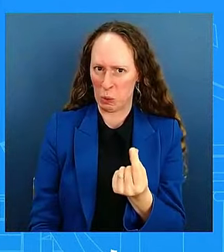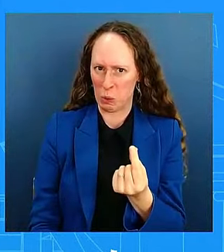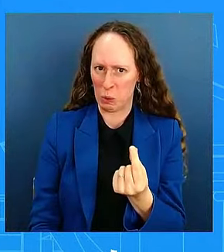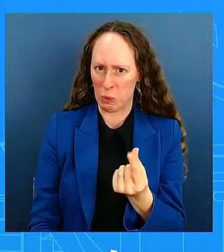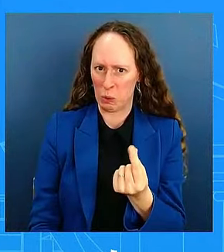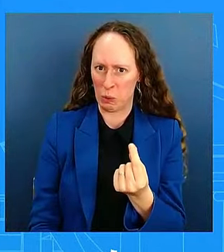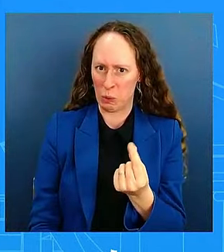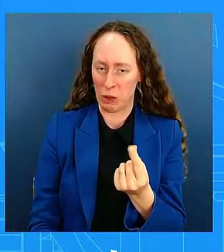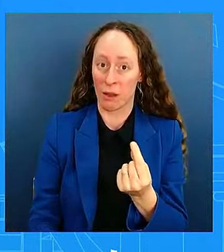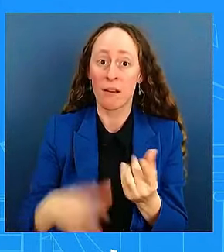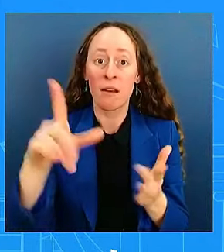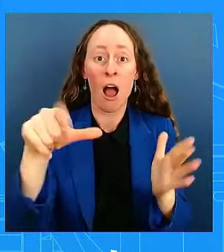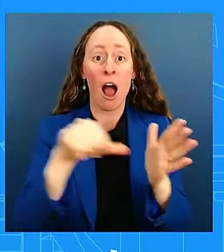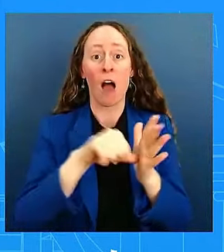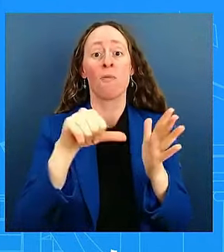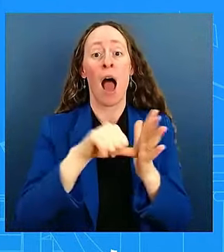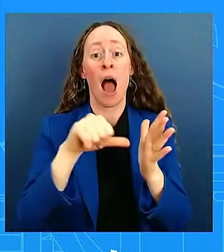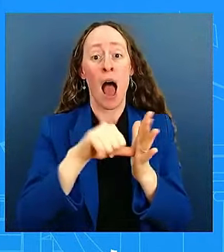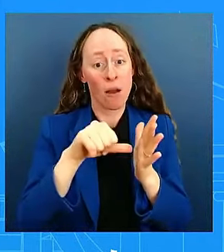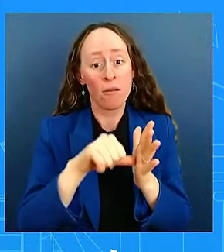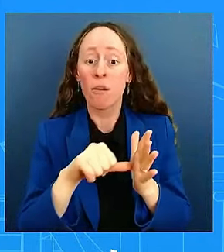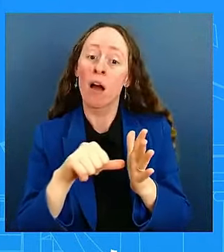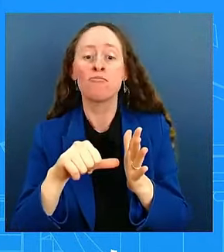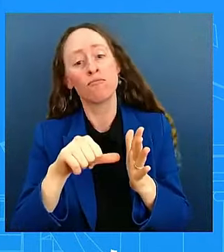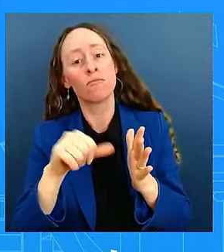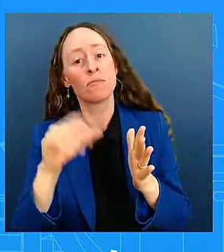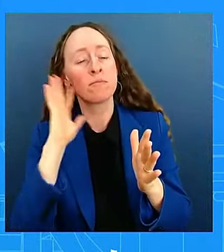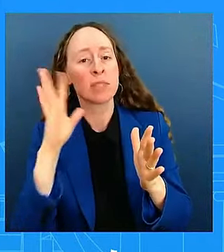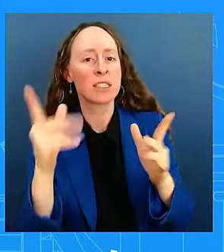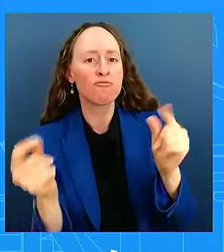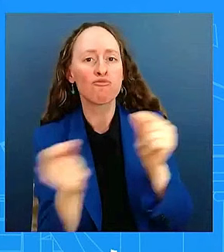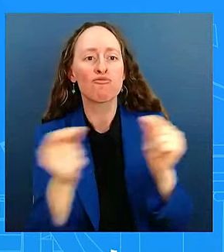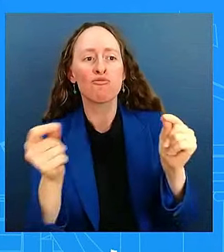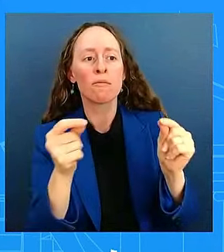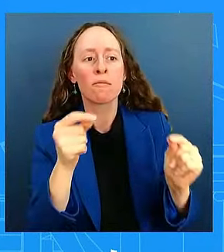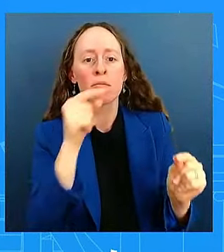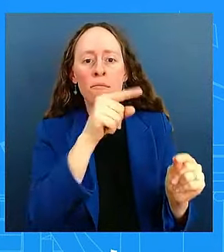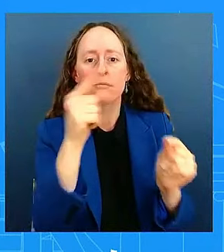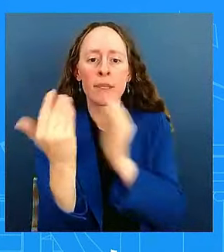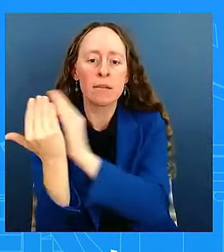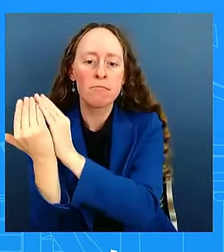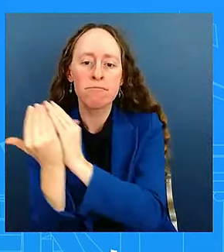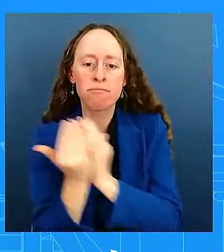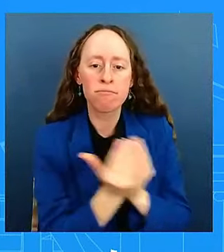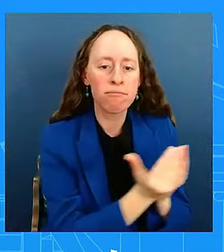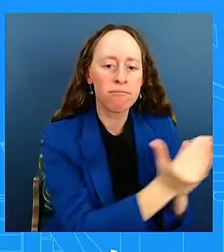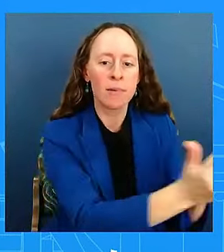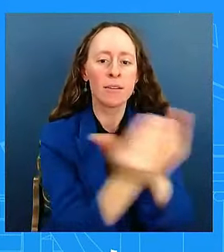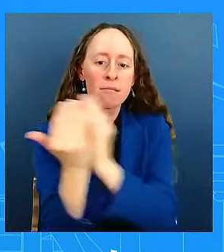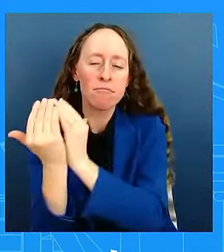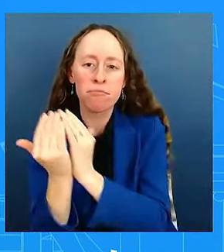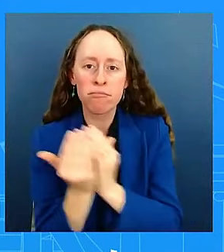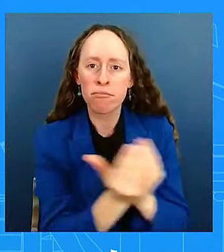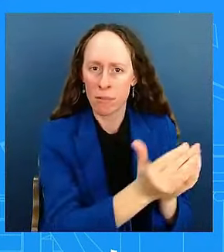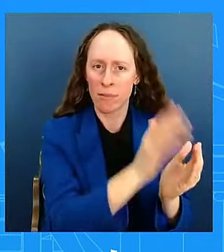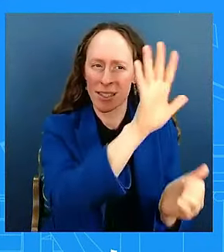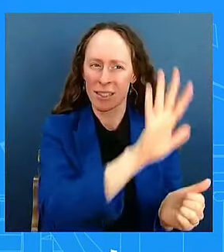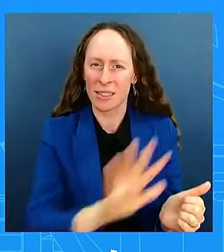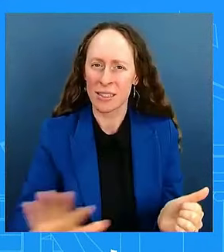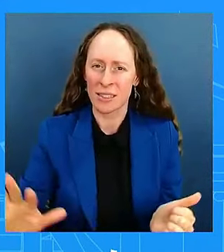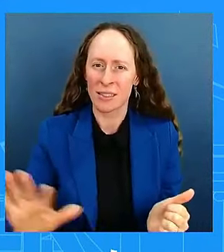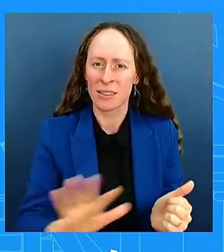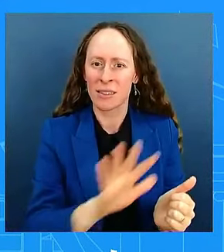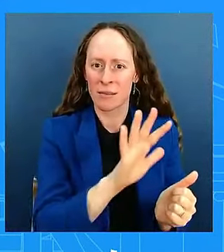um, oil prices globally? So also, as the president said, we continue to have these discussions. I'm not going to get into hypotheticals Israel,